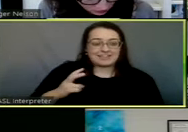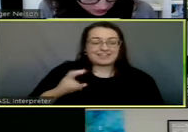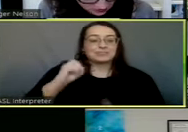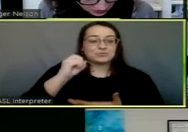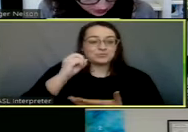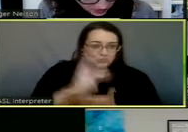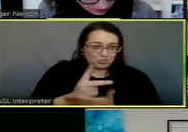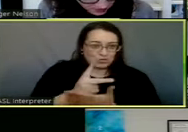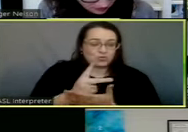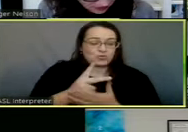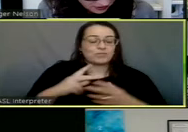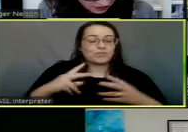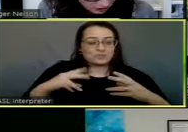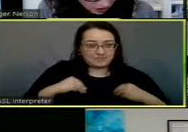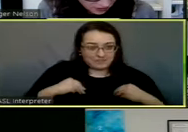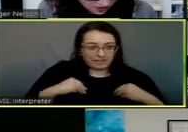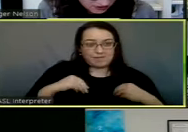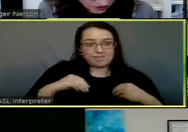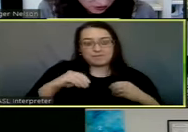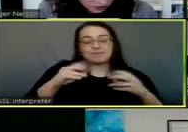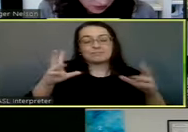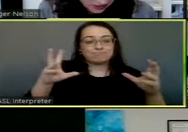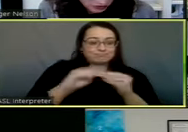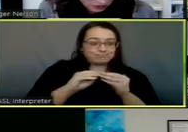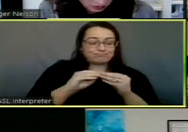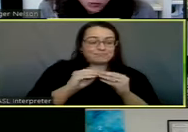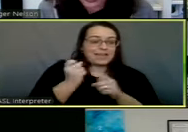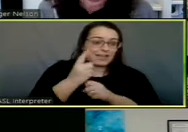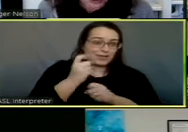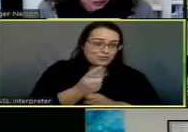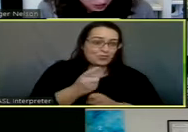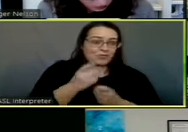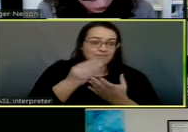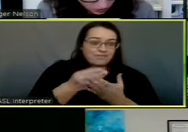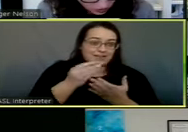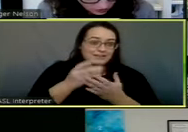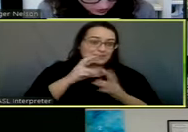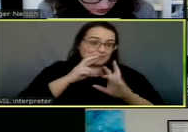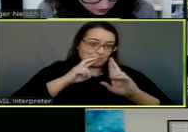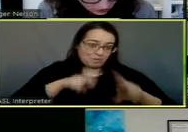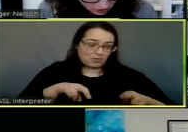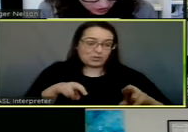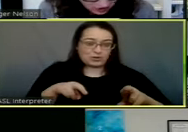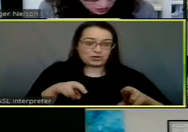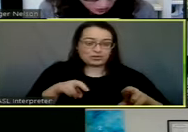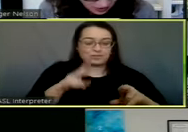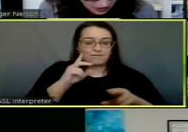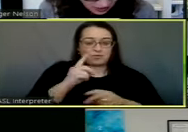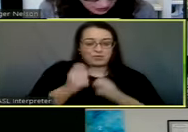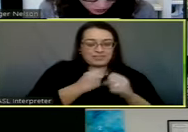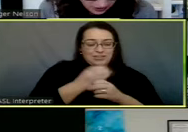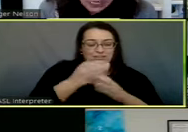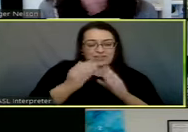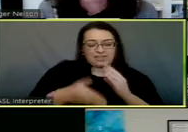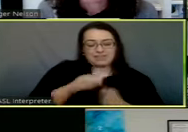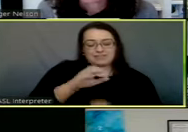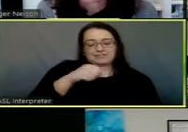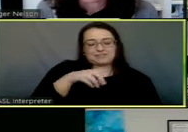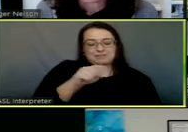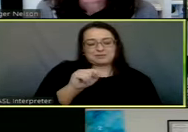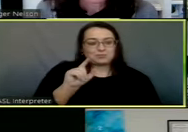and to receive and accept the Comprehensive Annual Financial Report for the year ending 2020.